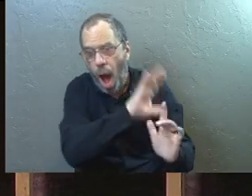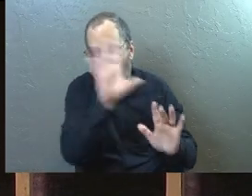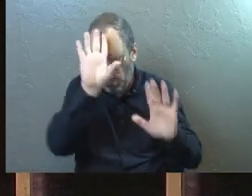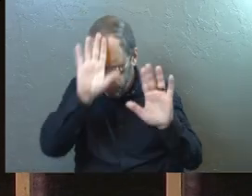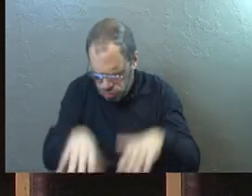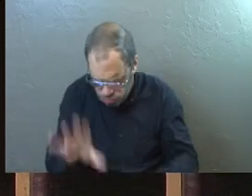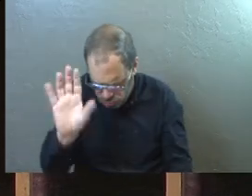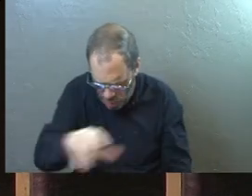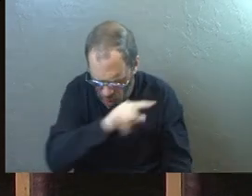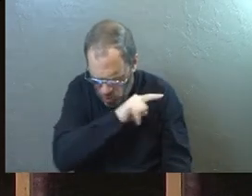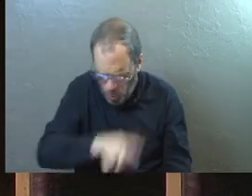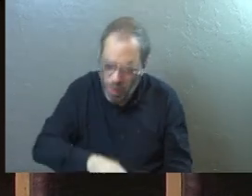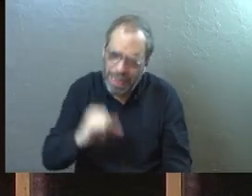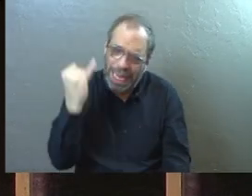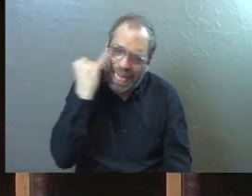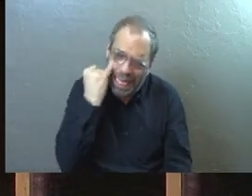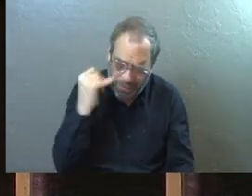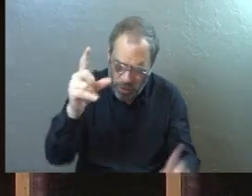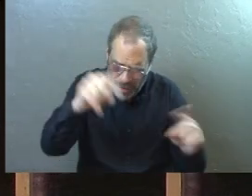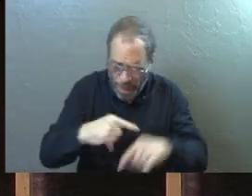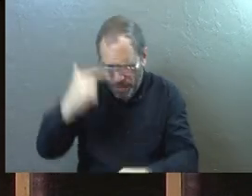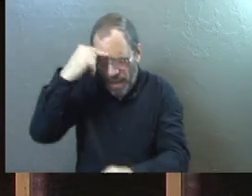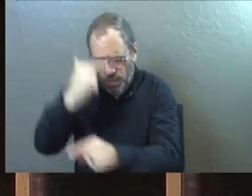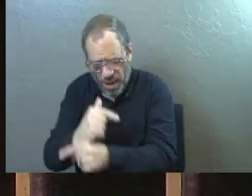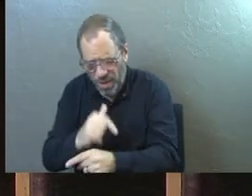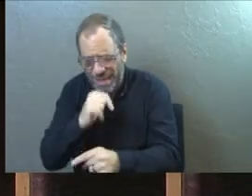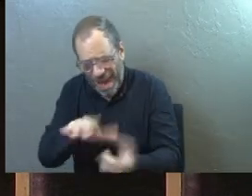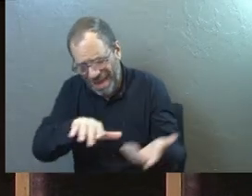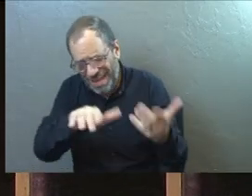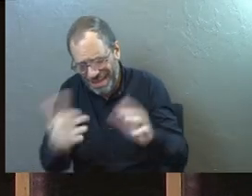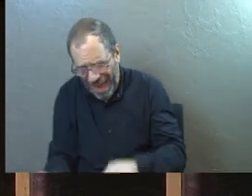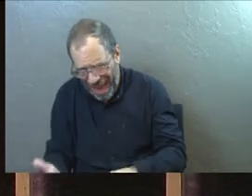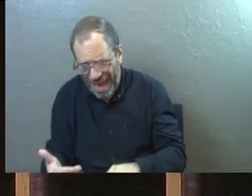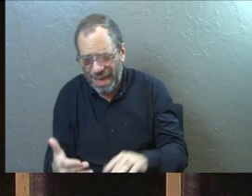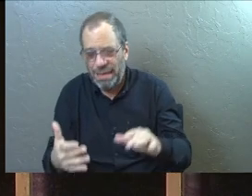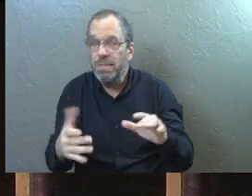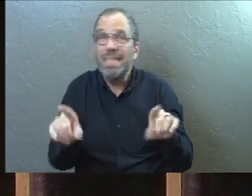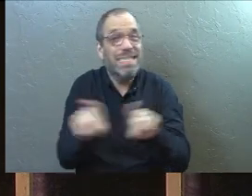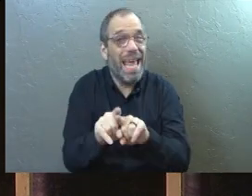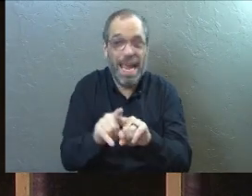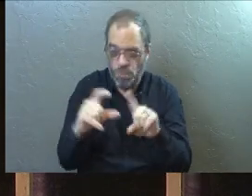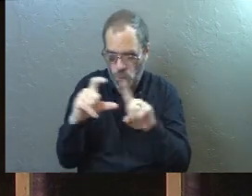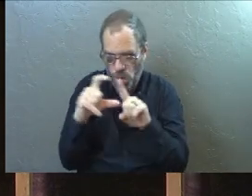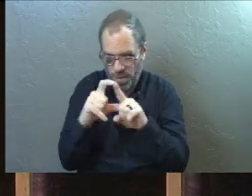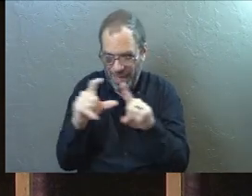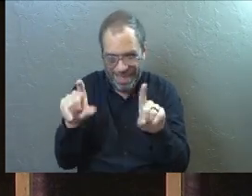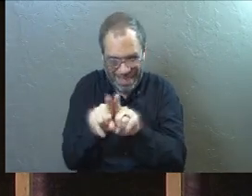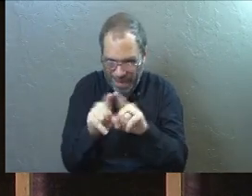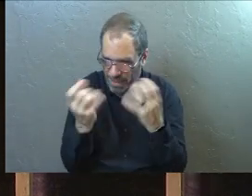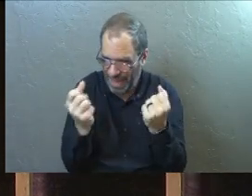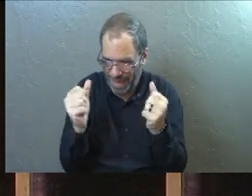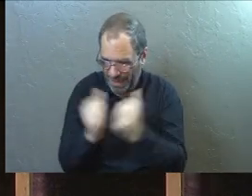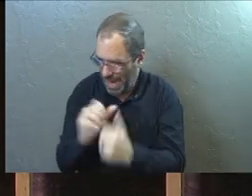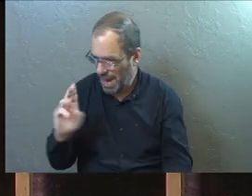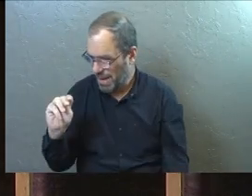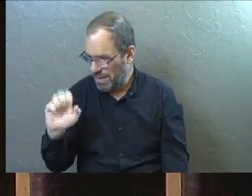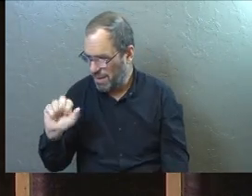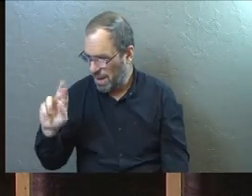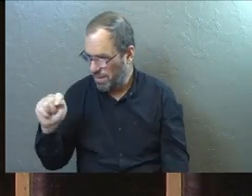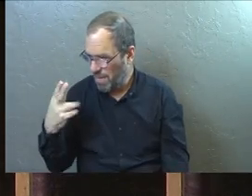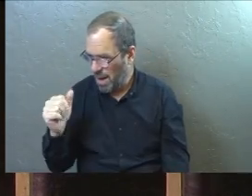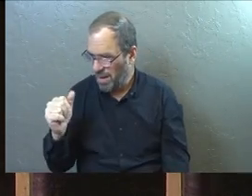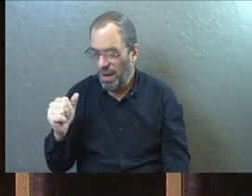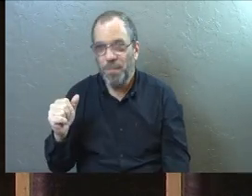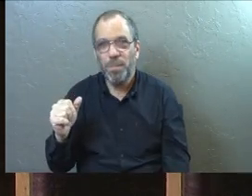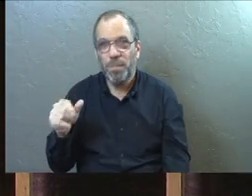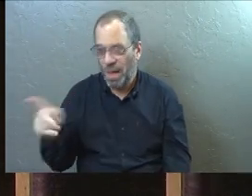at his feet and said, Lord, if only you had been here, my brother would not have died. She says the same exact phrase Martha said. You notice the